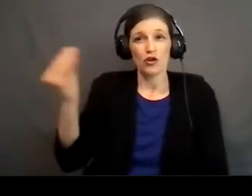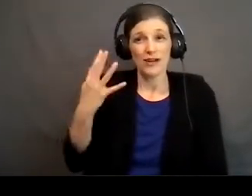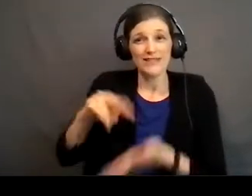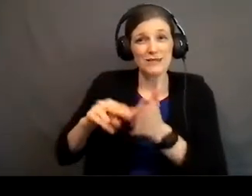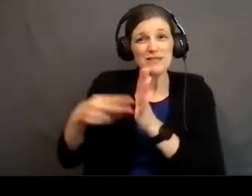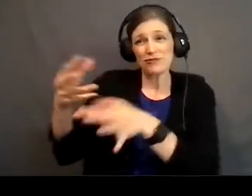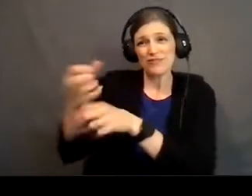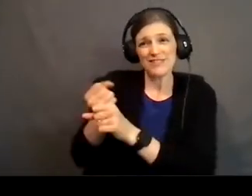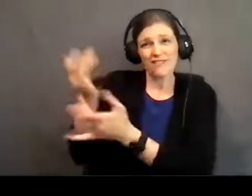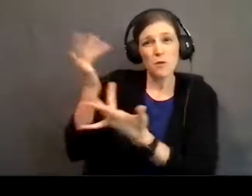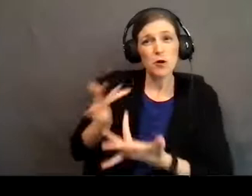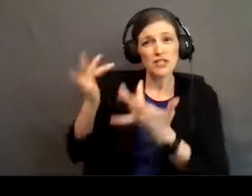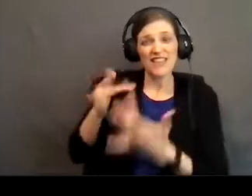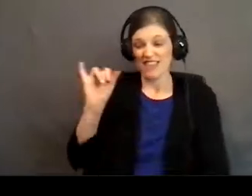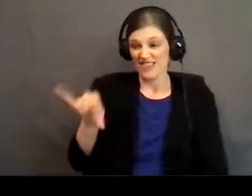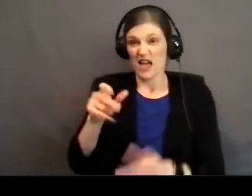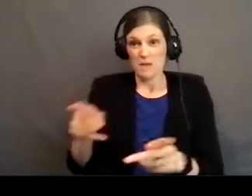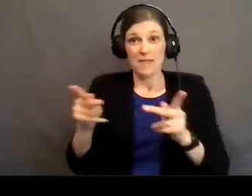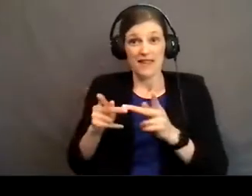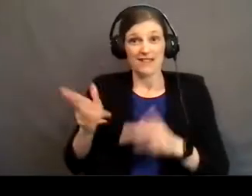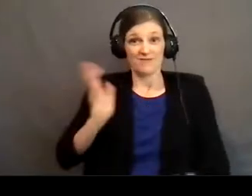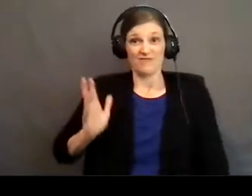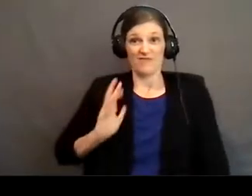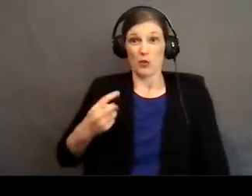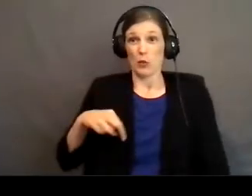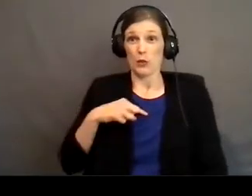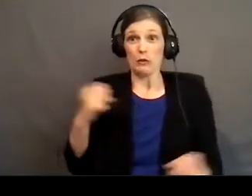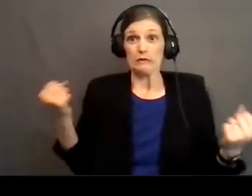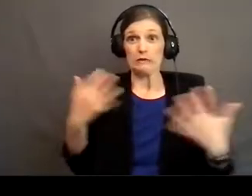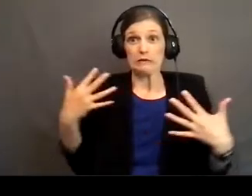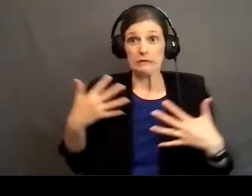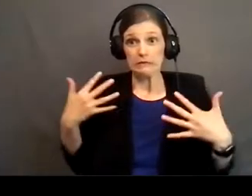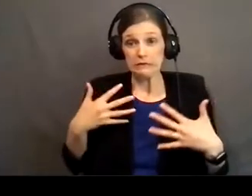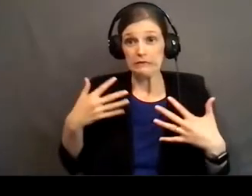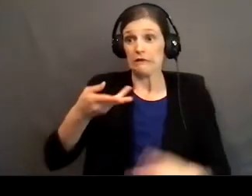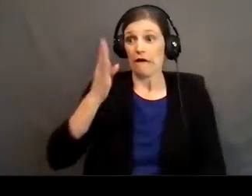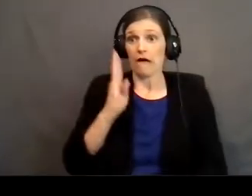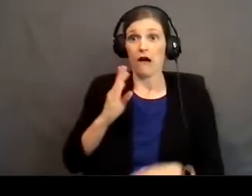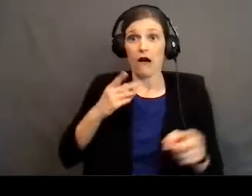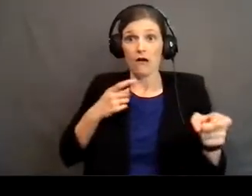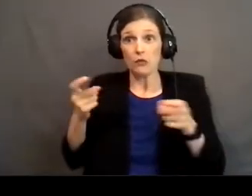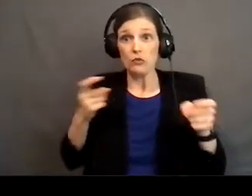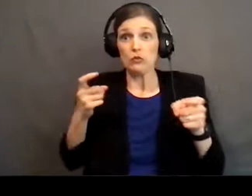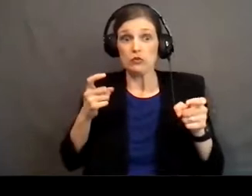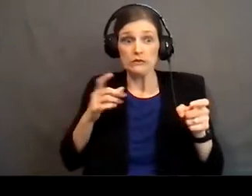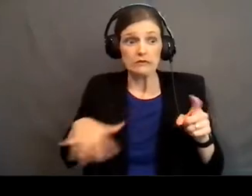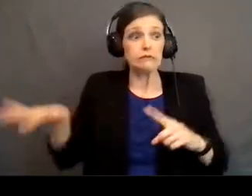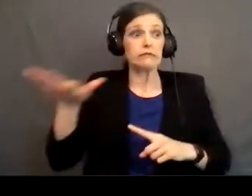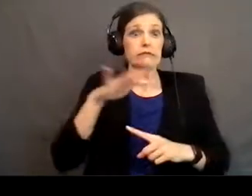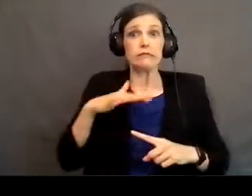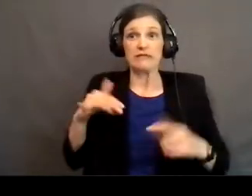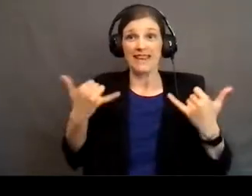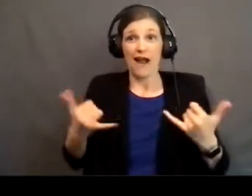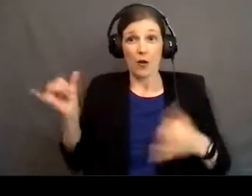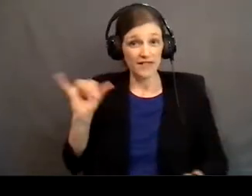That place, which previously we were terrified at, that God rules over all. Now that very